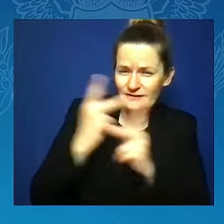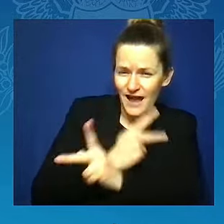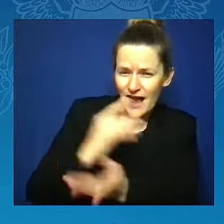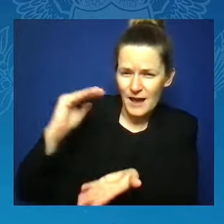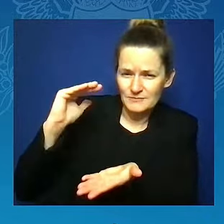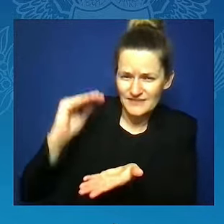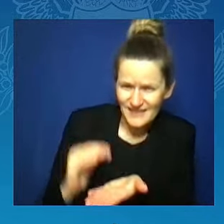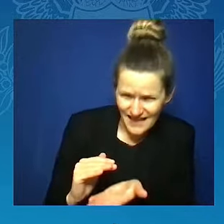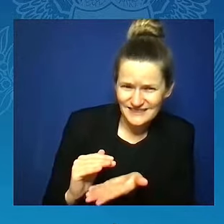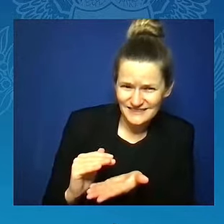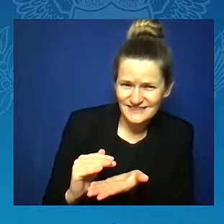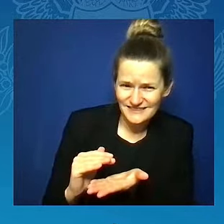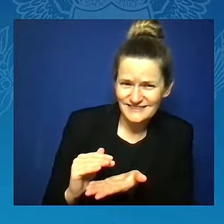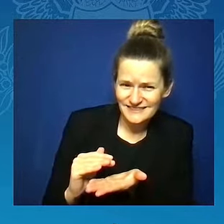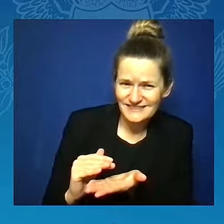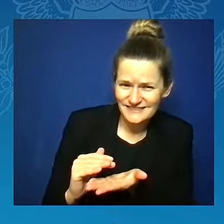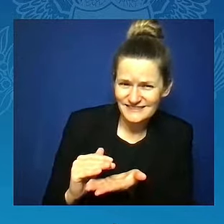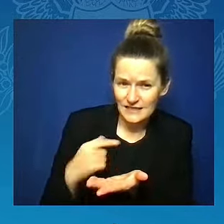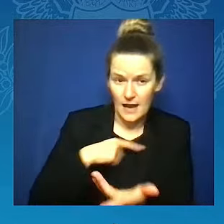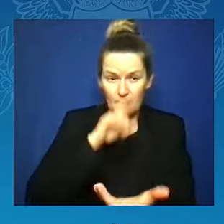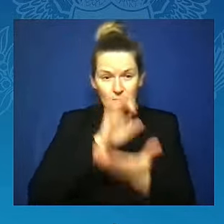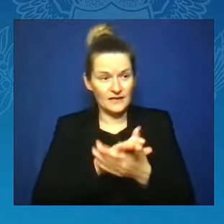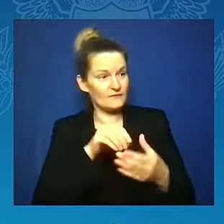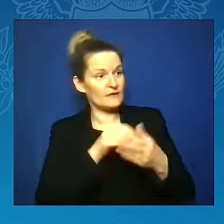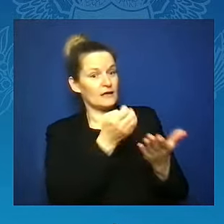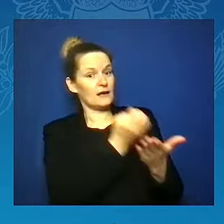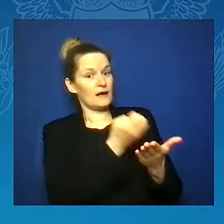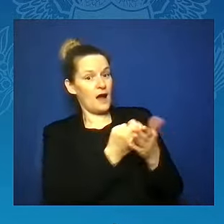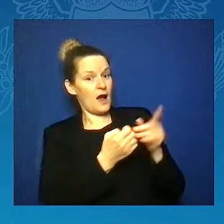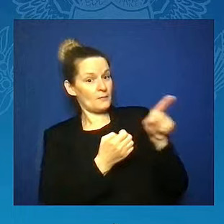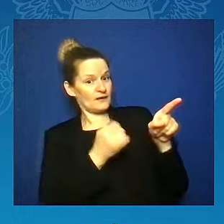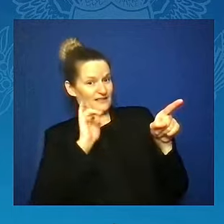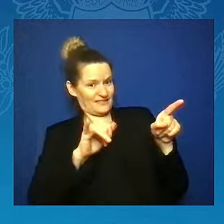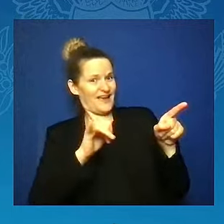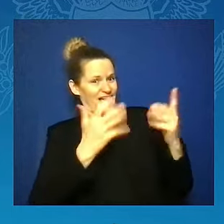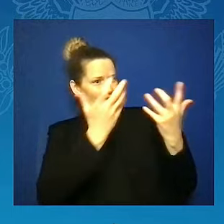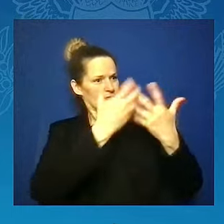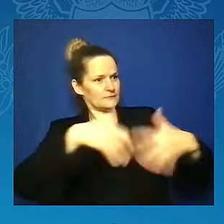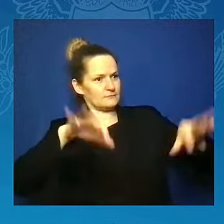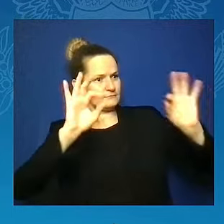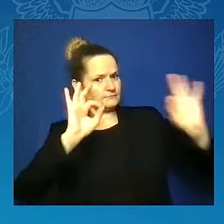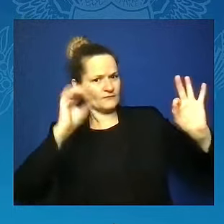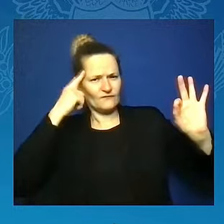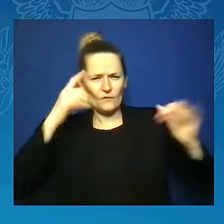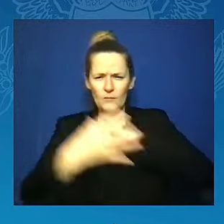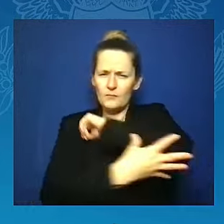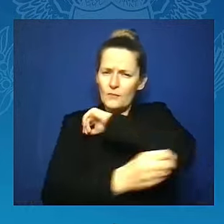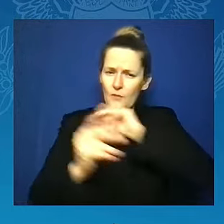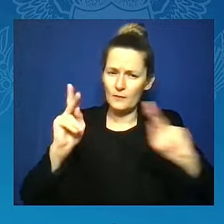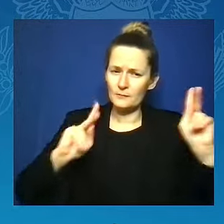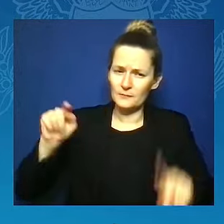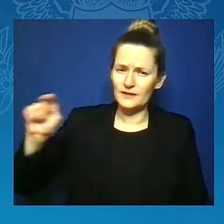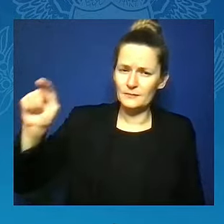That is why we forgave student loan debt for more than 5 million Americans.